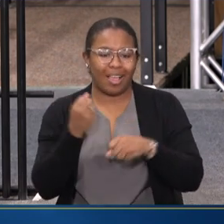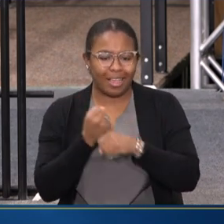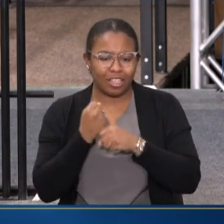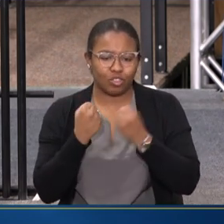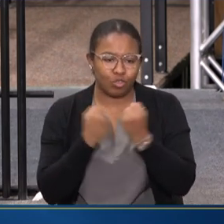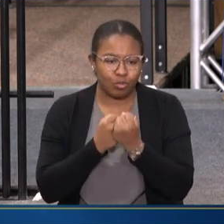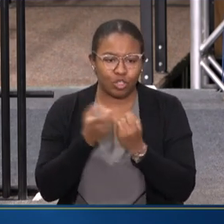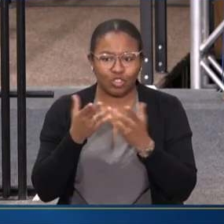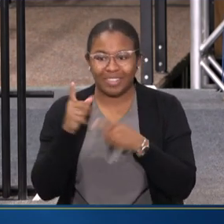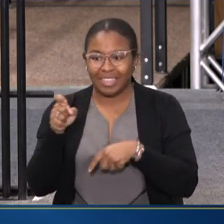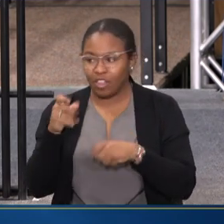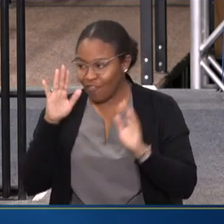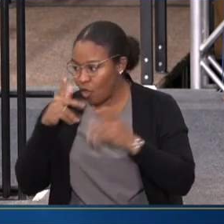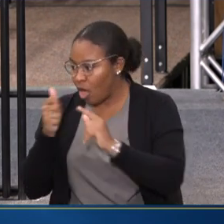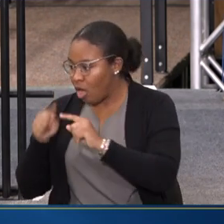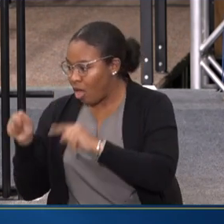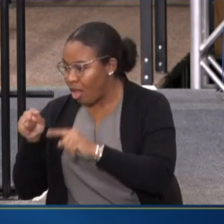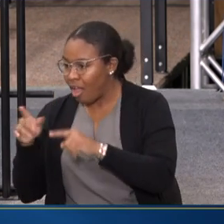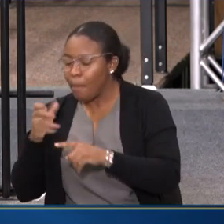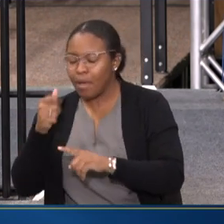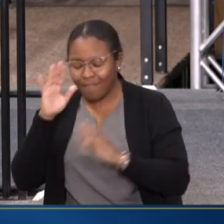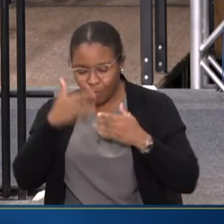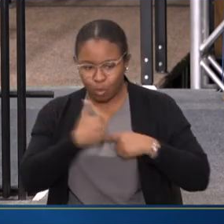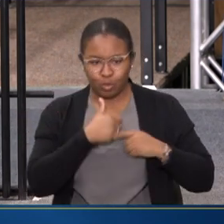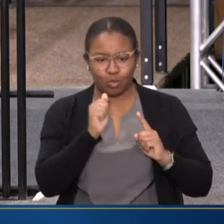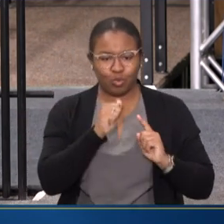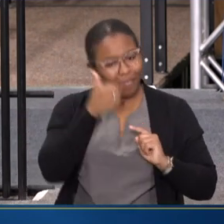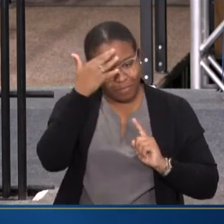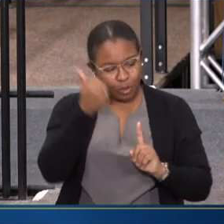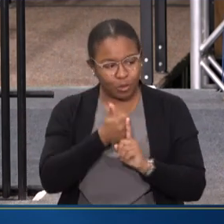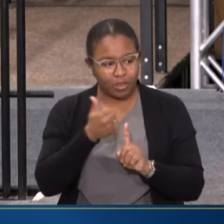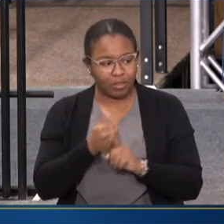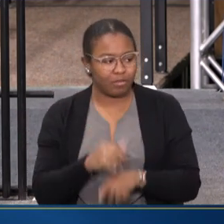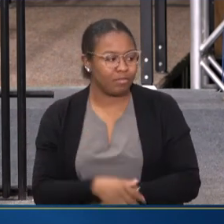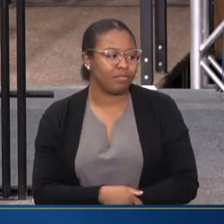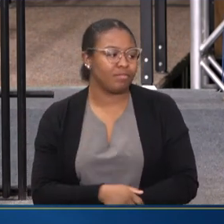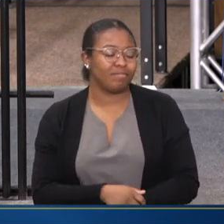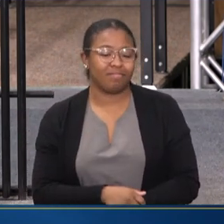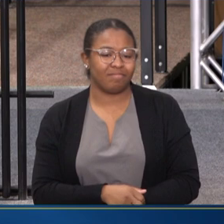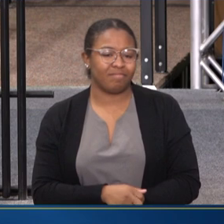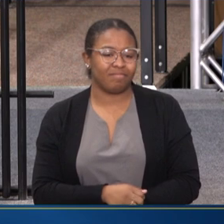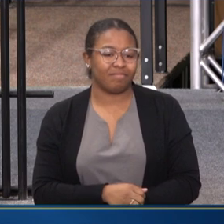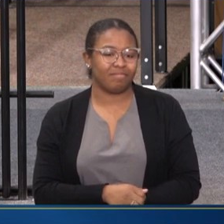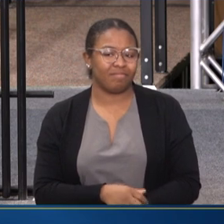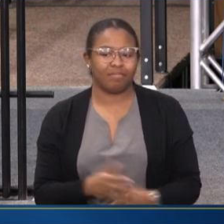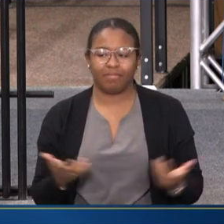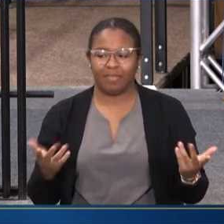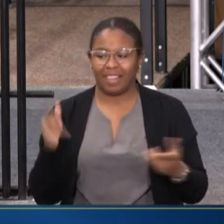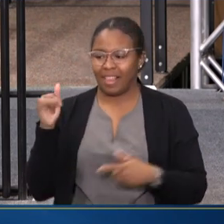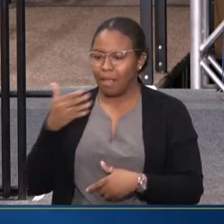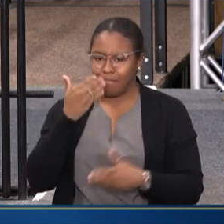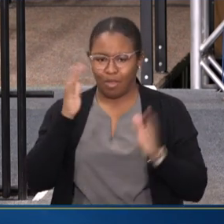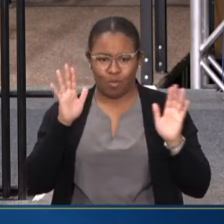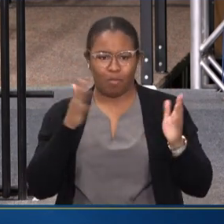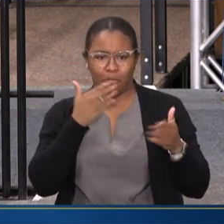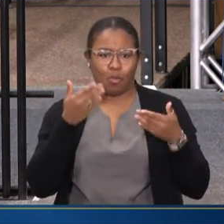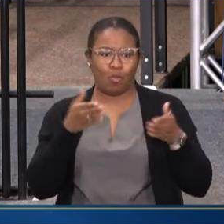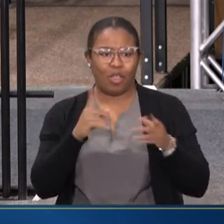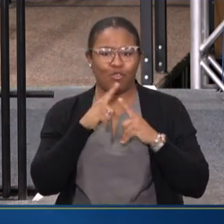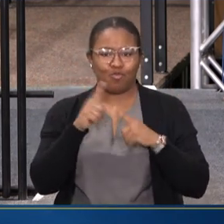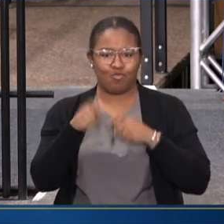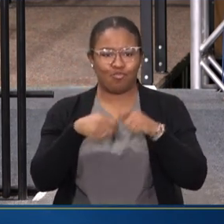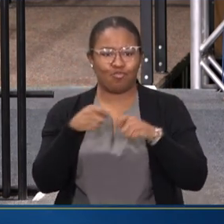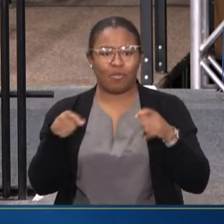SERVICES THEY NEED THAT EVERYONE ELSE AND TAKES CARE OF THEMSELVES AS WELL. I CAN'T THINK OF A BETTER WAY TO WRAP A CONVERSATION ON WORKFORCE AND MENTAL HEALTH THAN WITH THAT